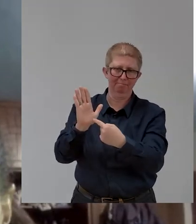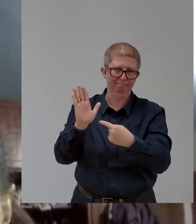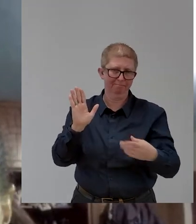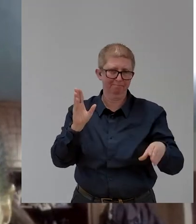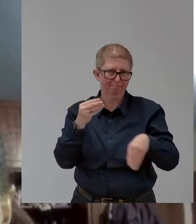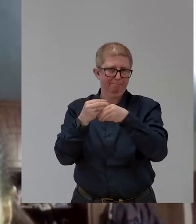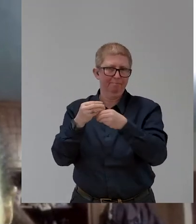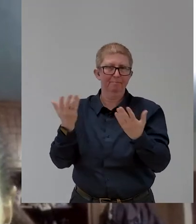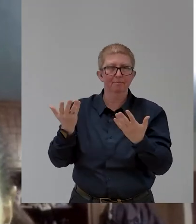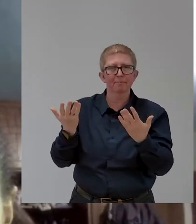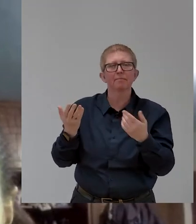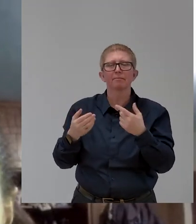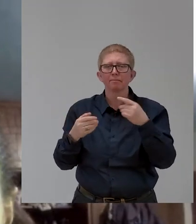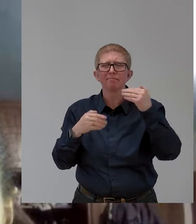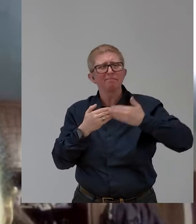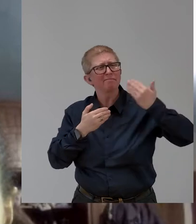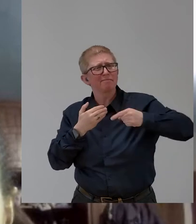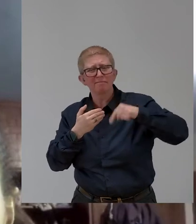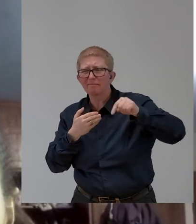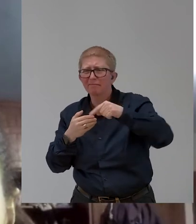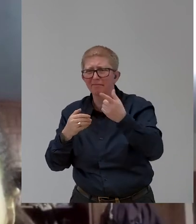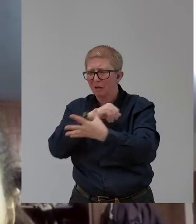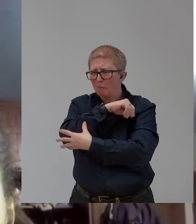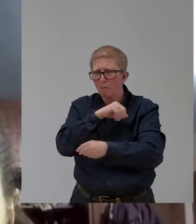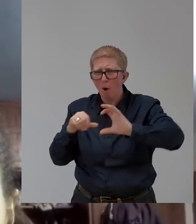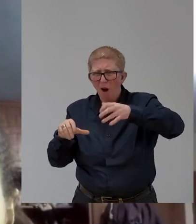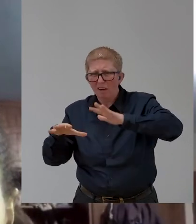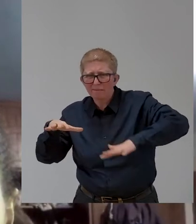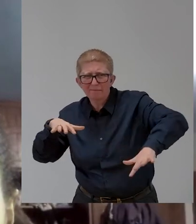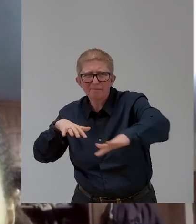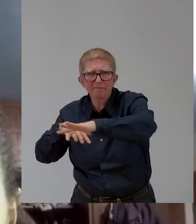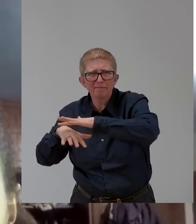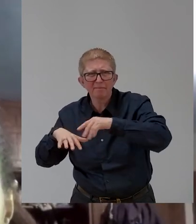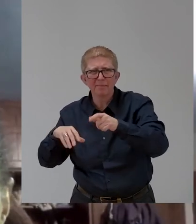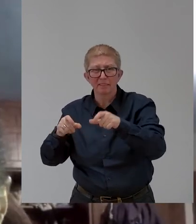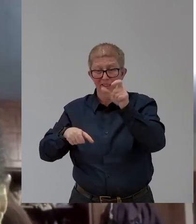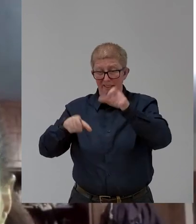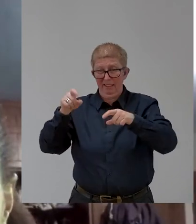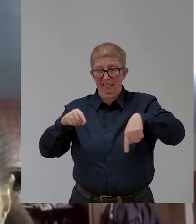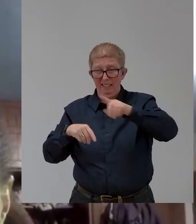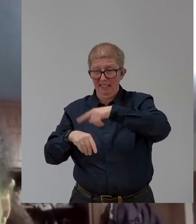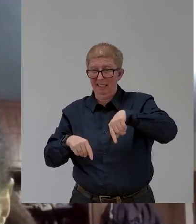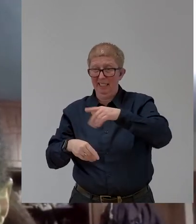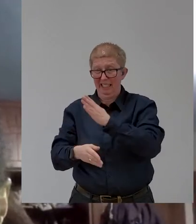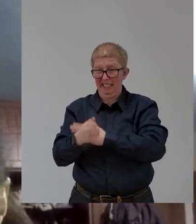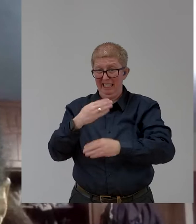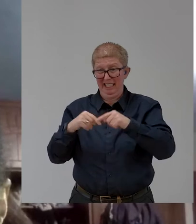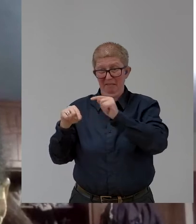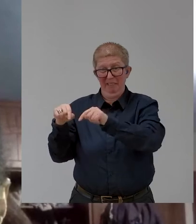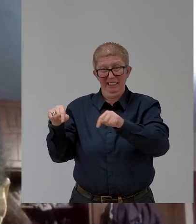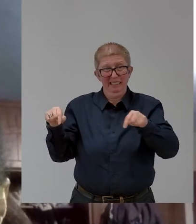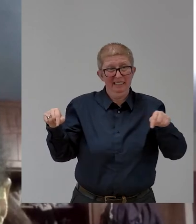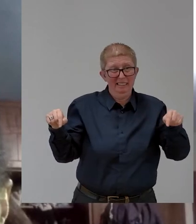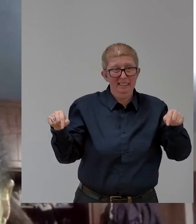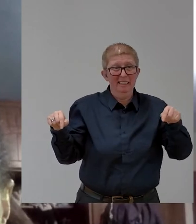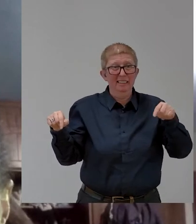developing countries, even a person with a disability gets called by his or her name once he or she is employed. Until